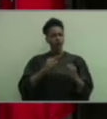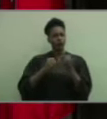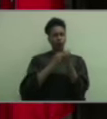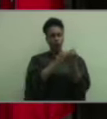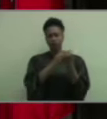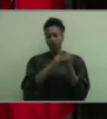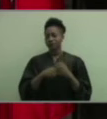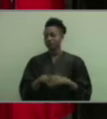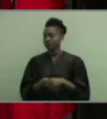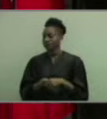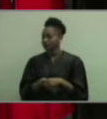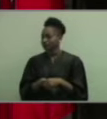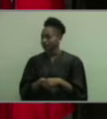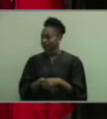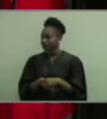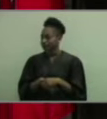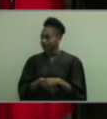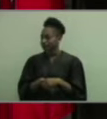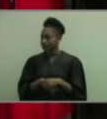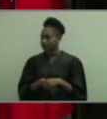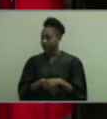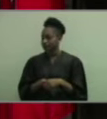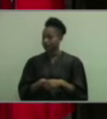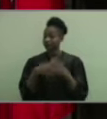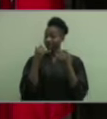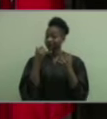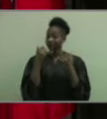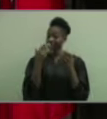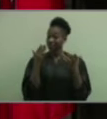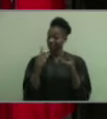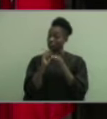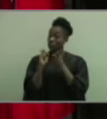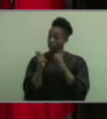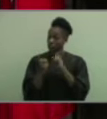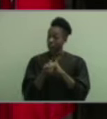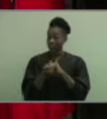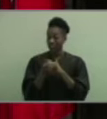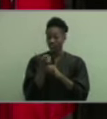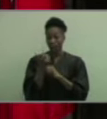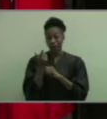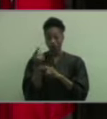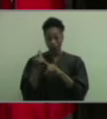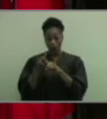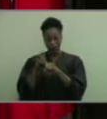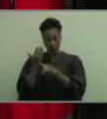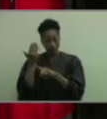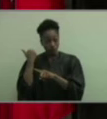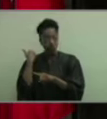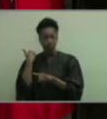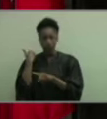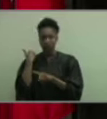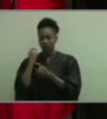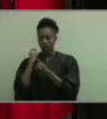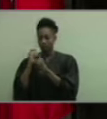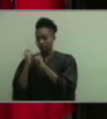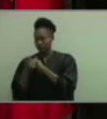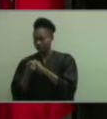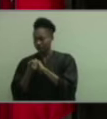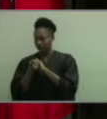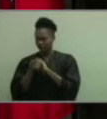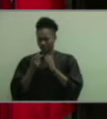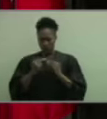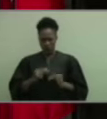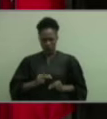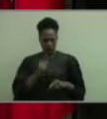Now, as we are all clearly aware, things have changed dramatically in the last couple or so months, where life as we knew it seemed to hit a pause button.